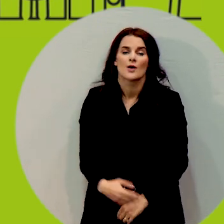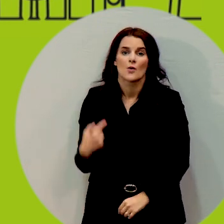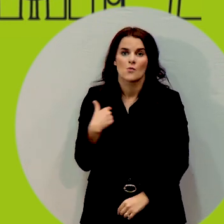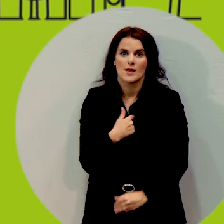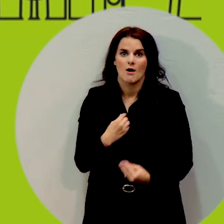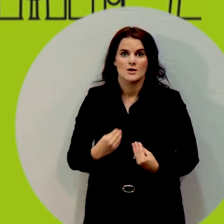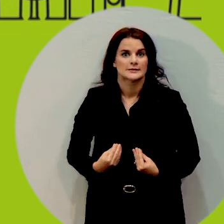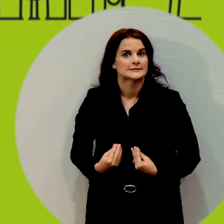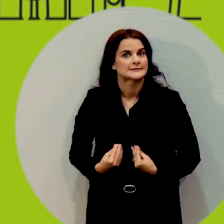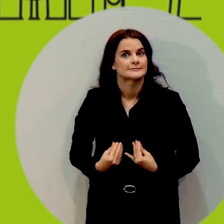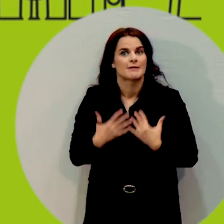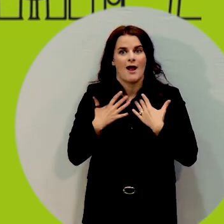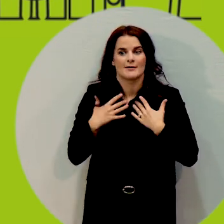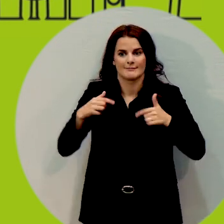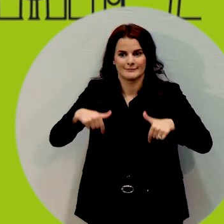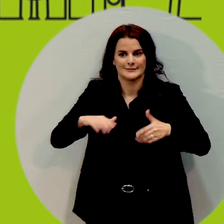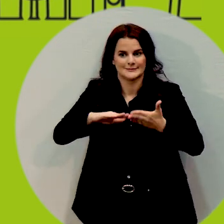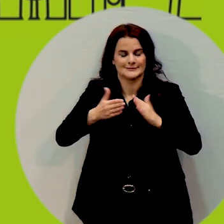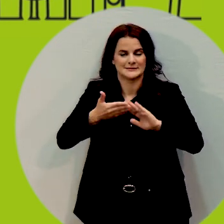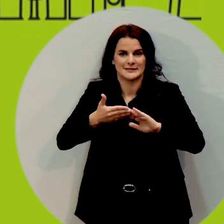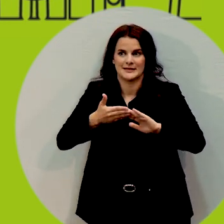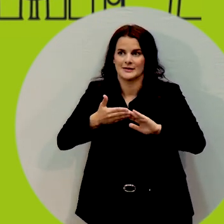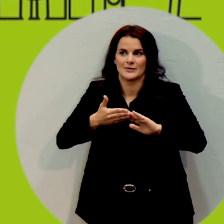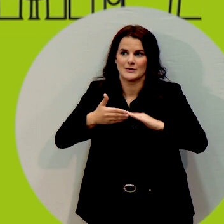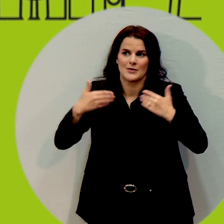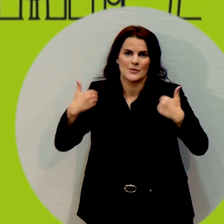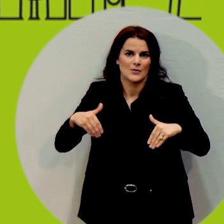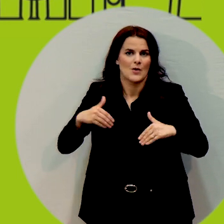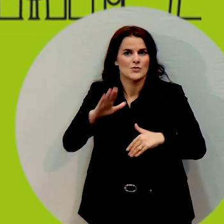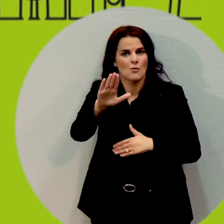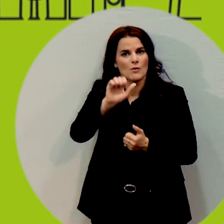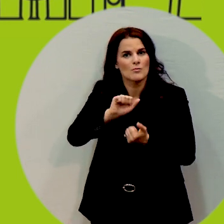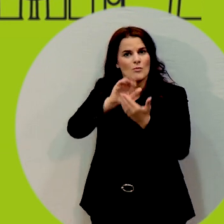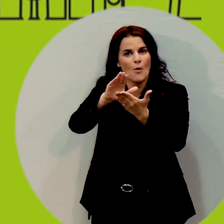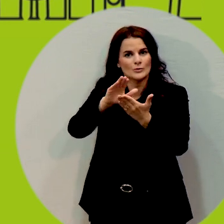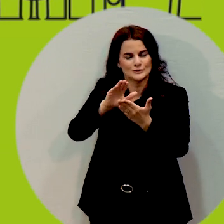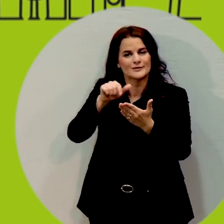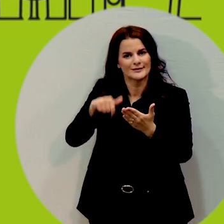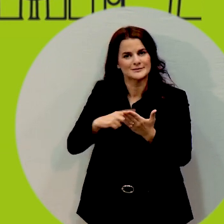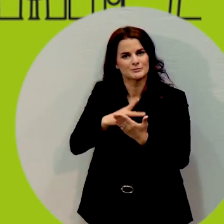and we have experience and accessibility